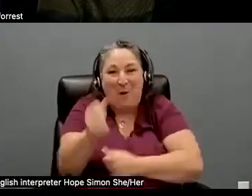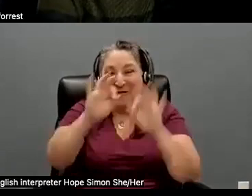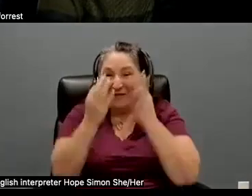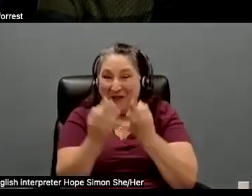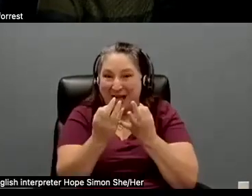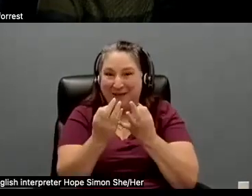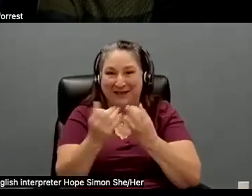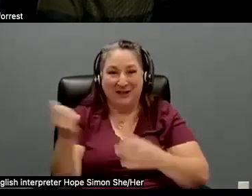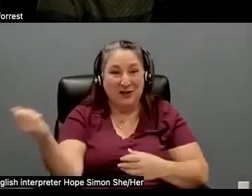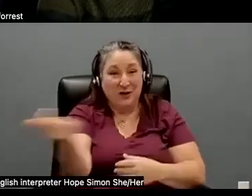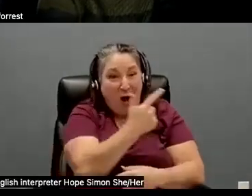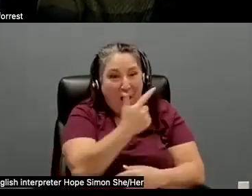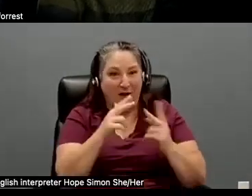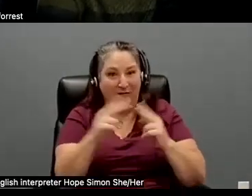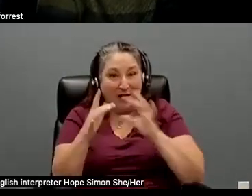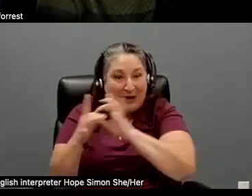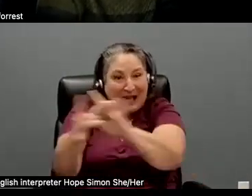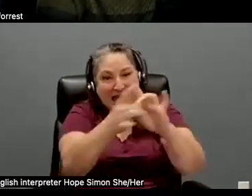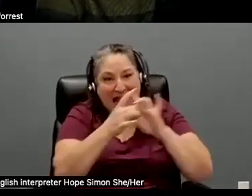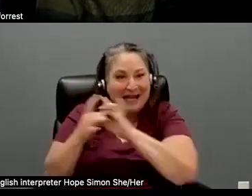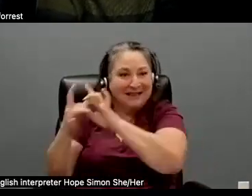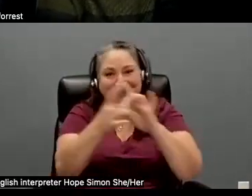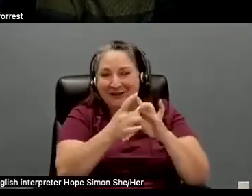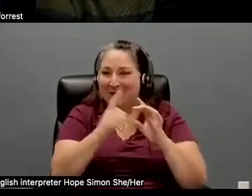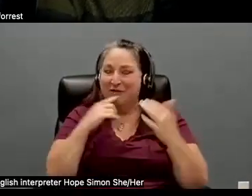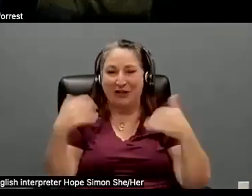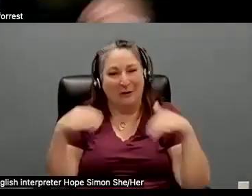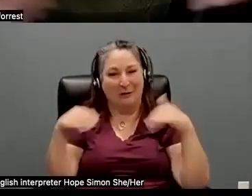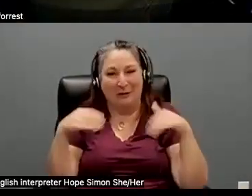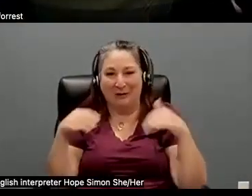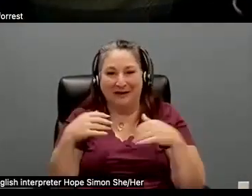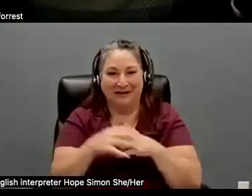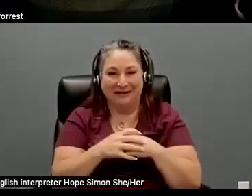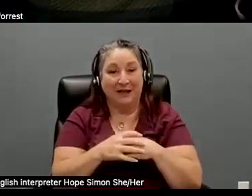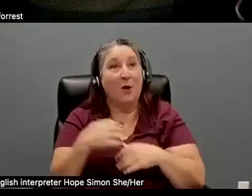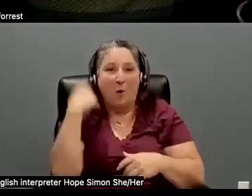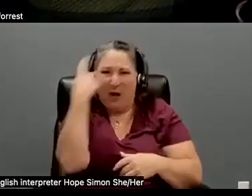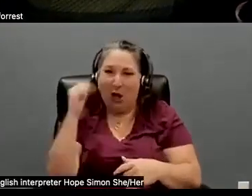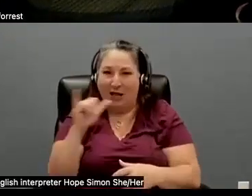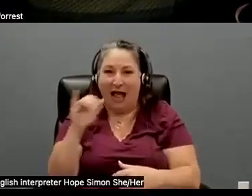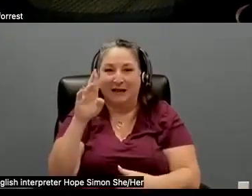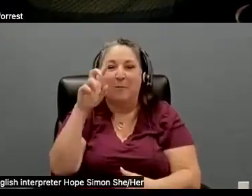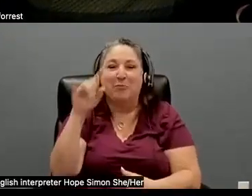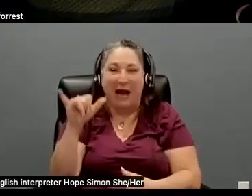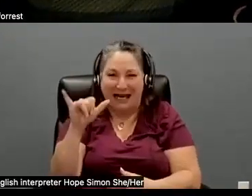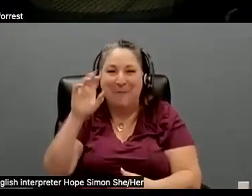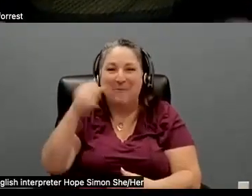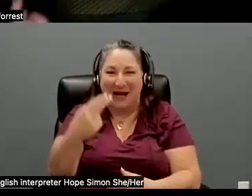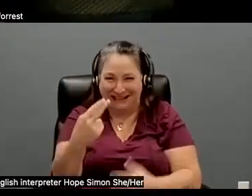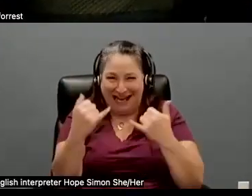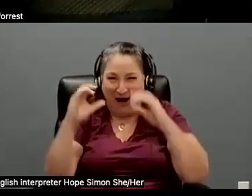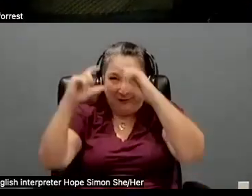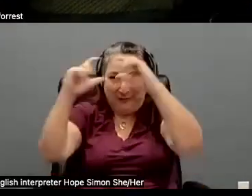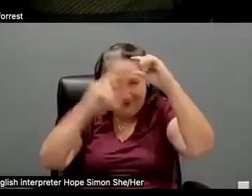you're also connected. Yeah. Yeah. It's incredible. And we look like the Brady Bunch right now. Yeah. Me do.